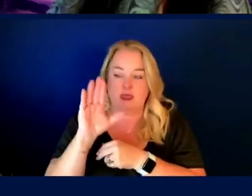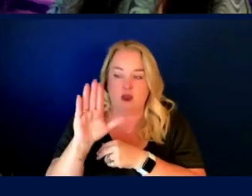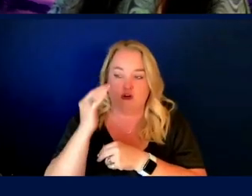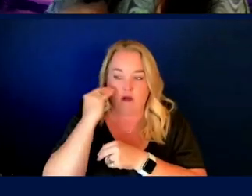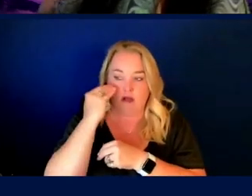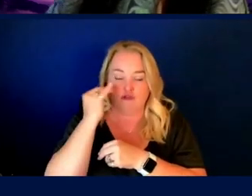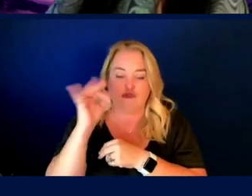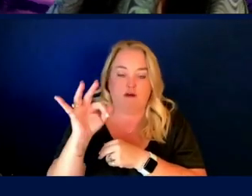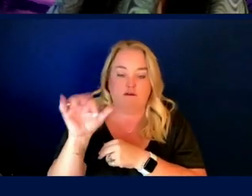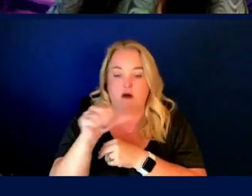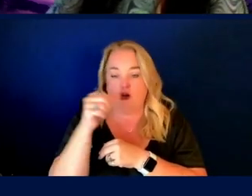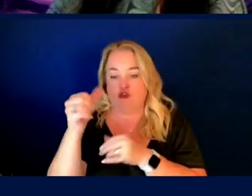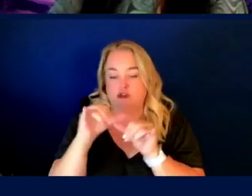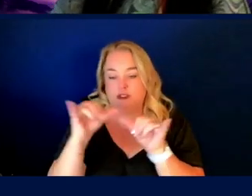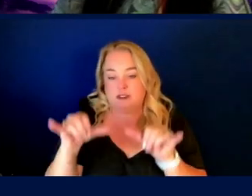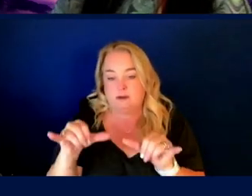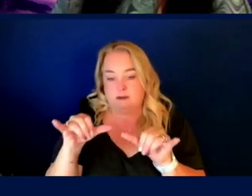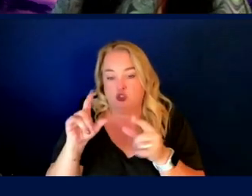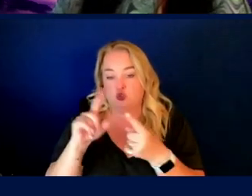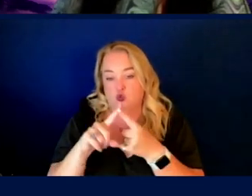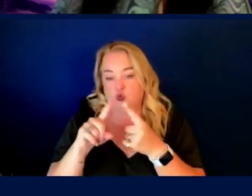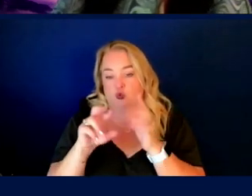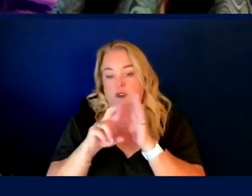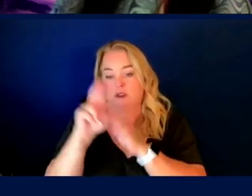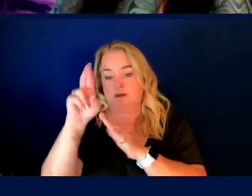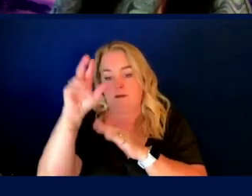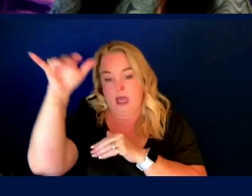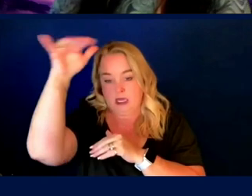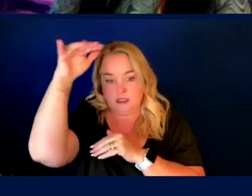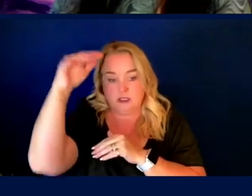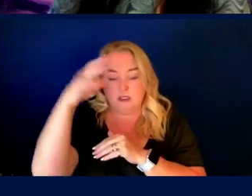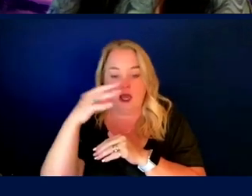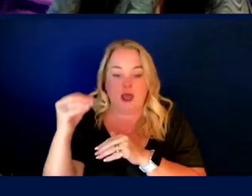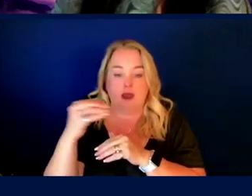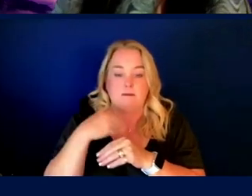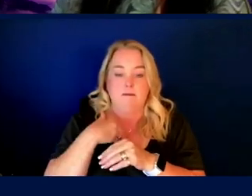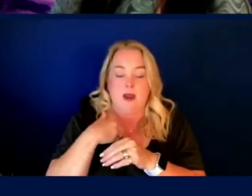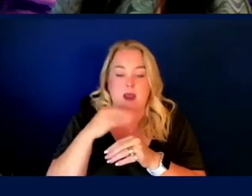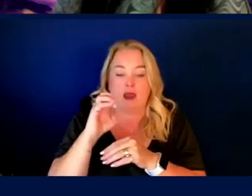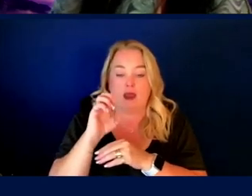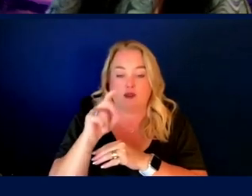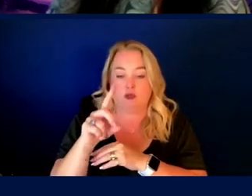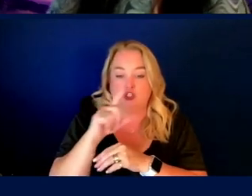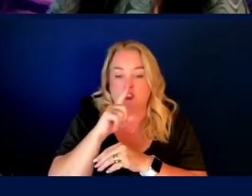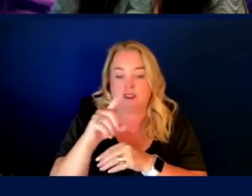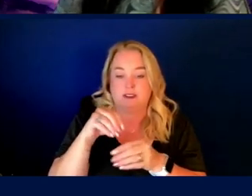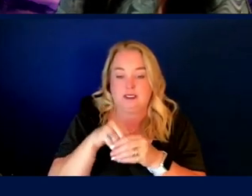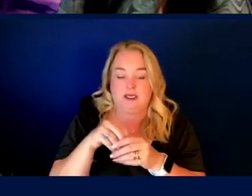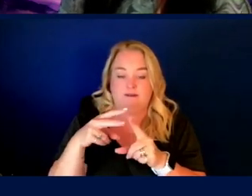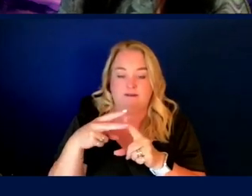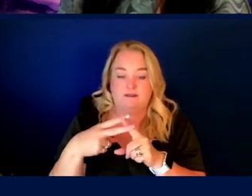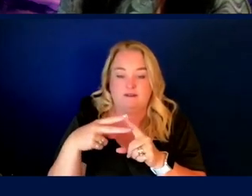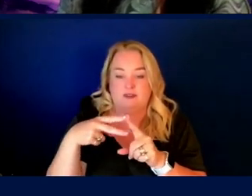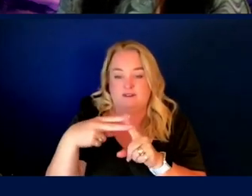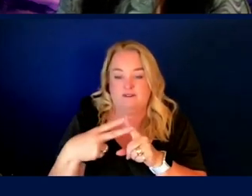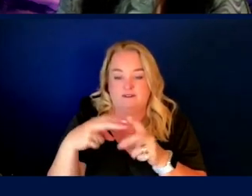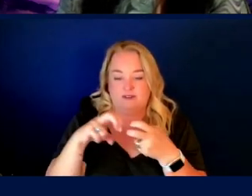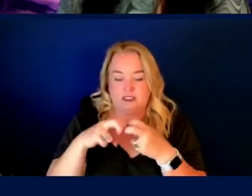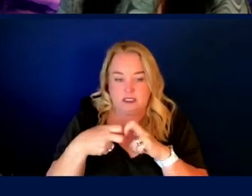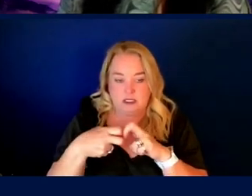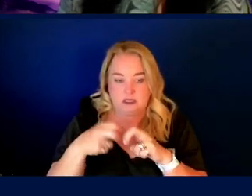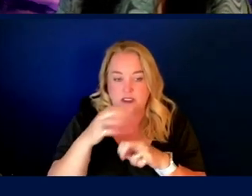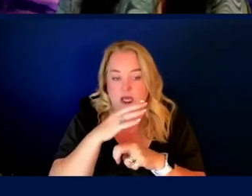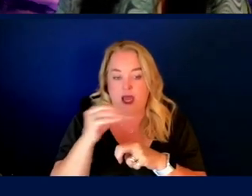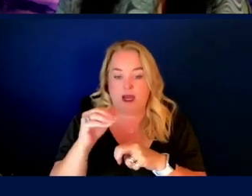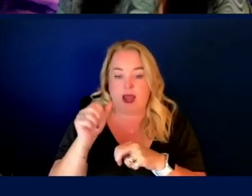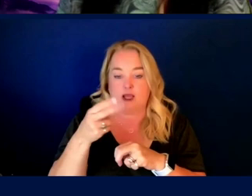systems to space and vice versa. And my educational background formally is in physics, pulsar astrophysics. I've